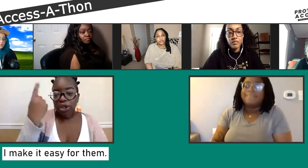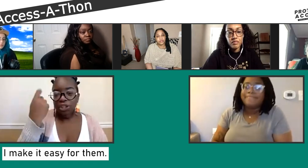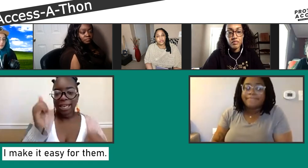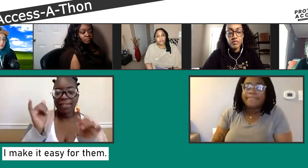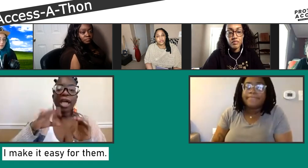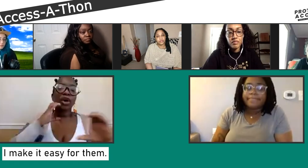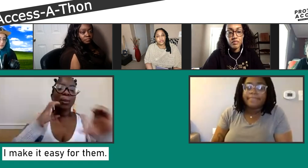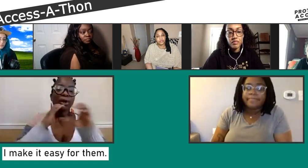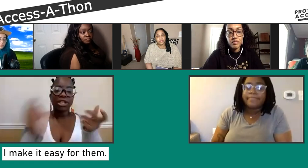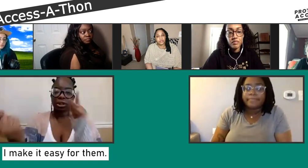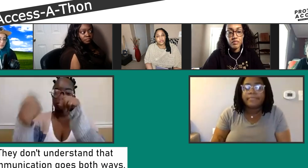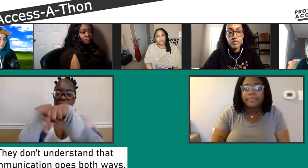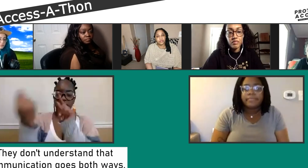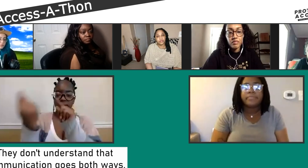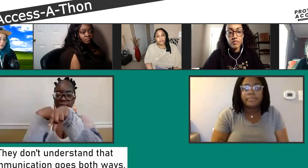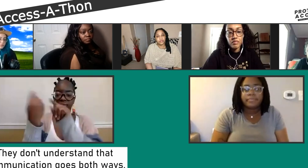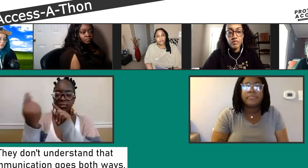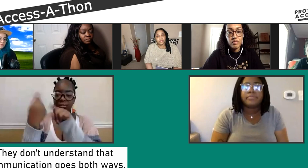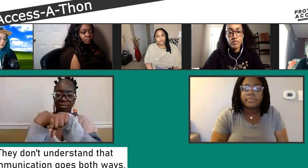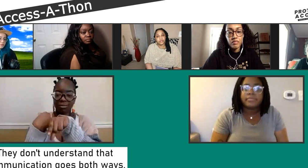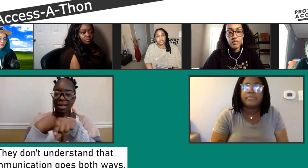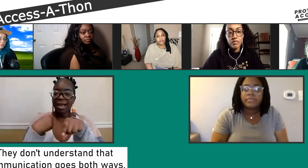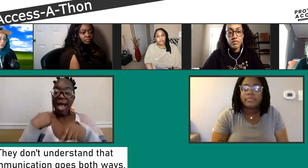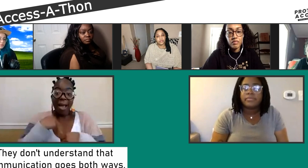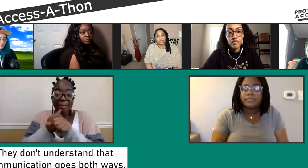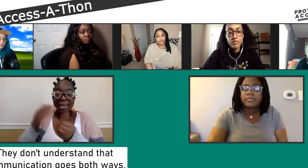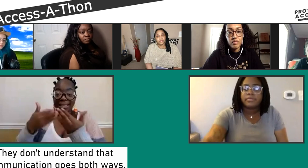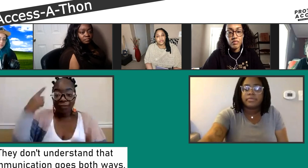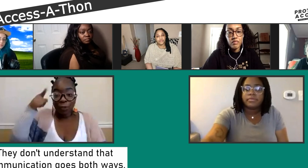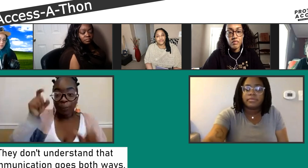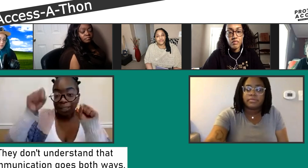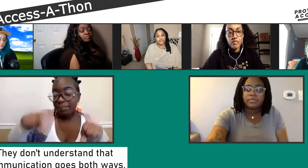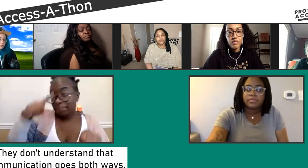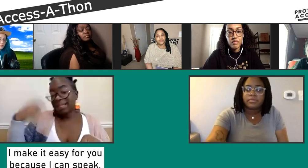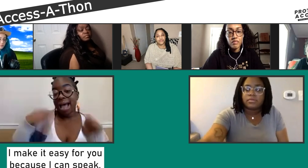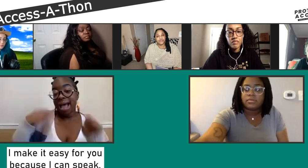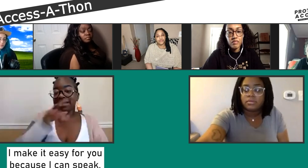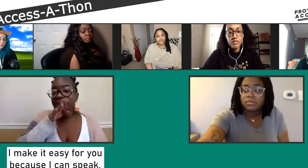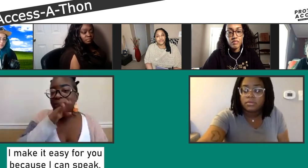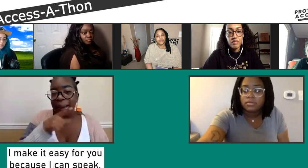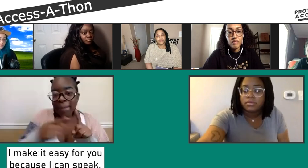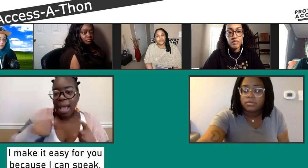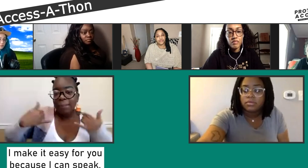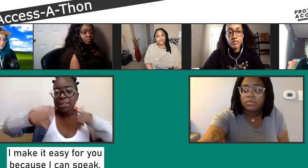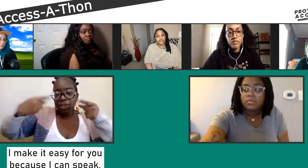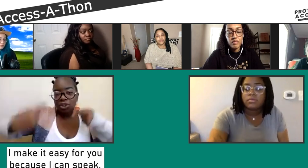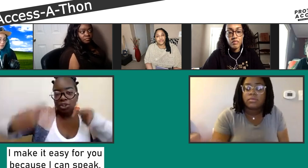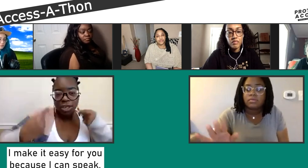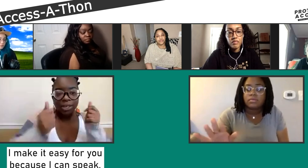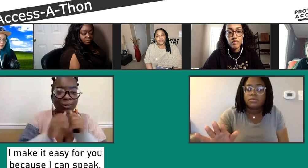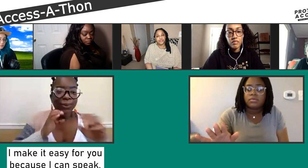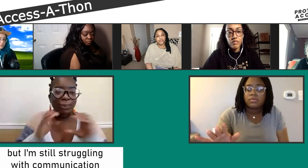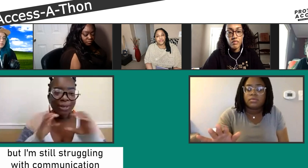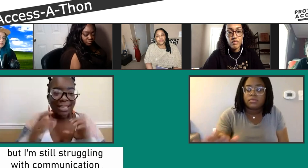And I think a lot of things are mended to make it easy for them. And so I have to compromise for the hearing